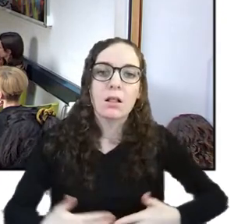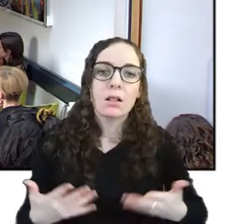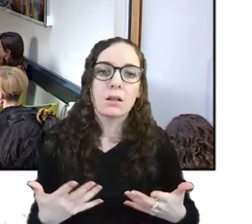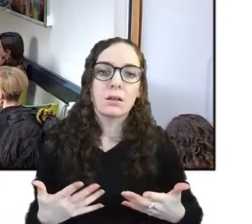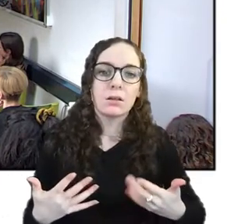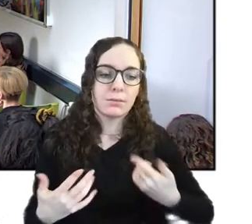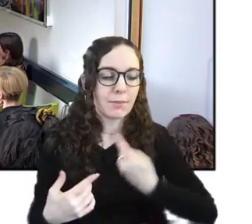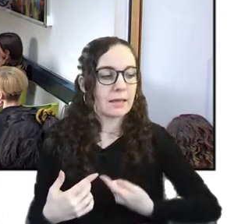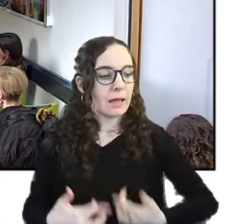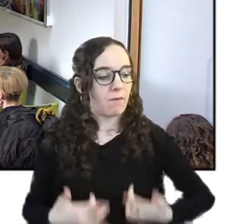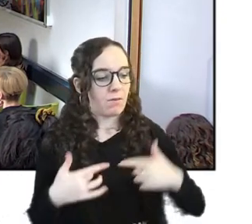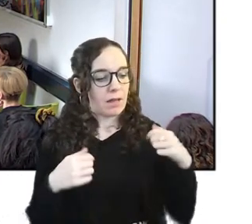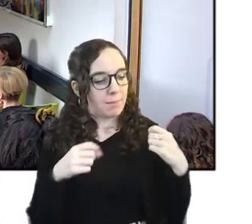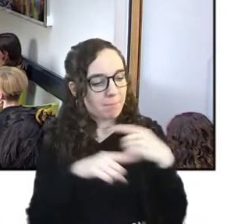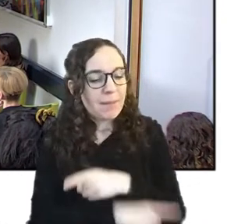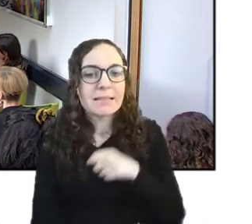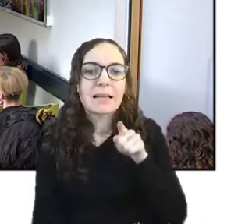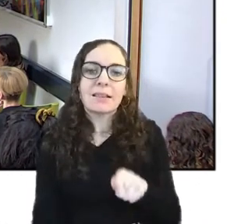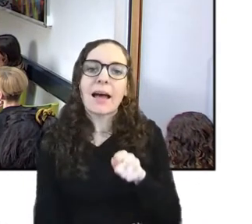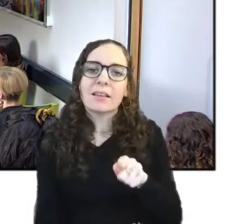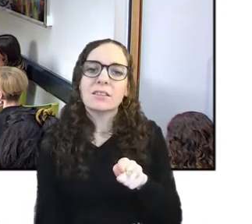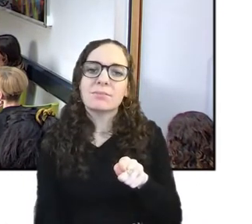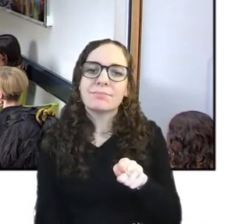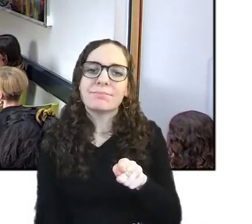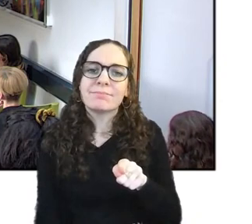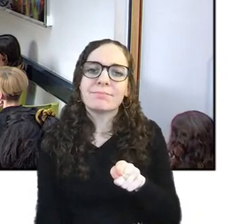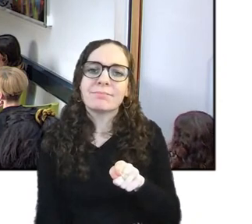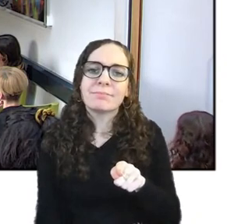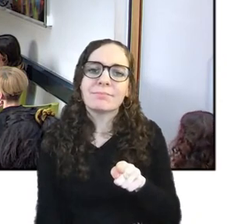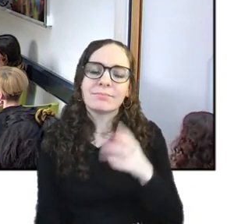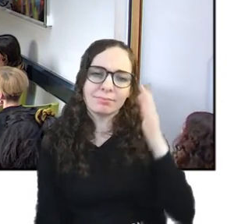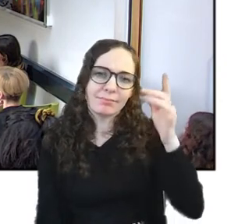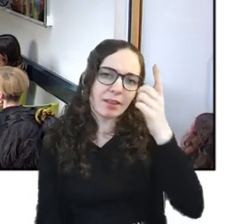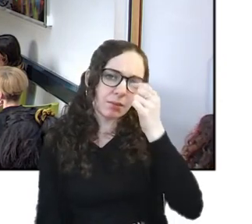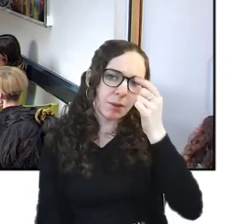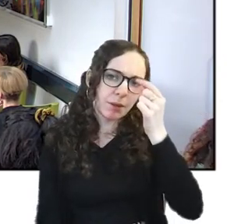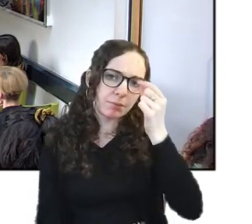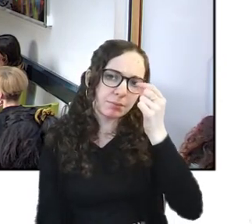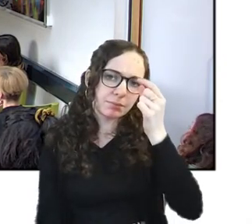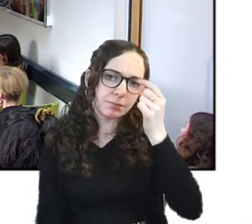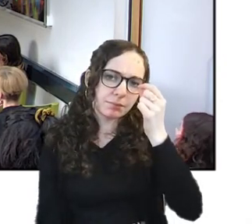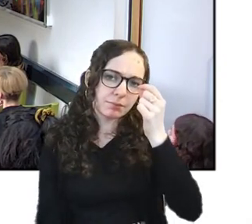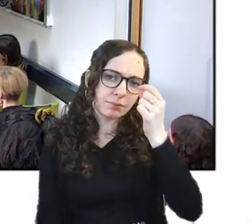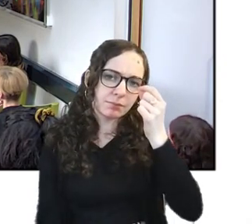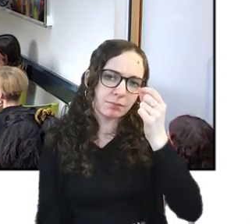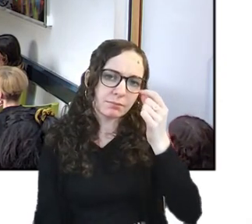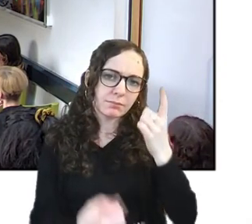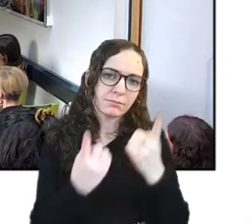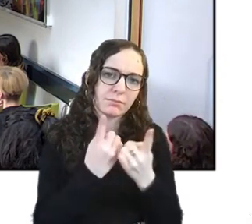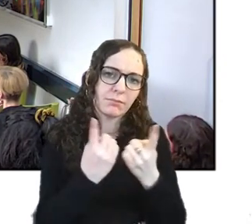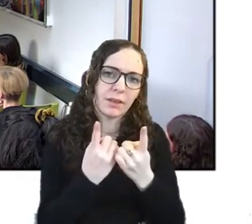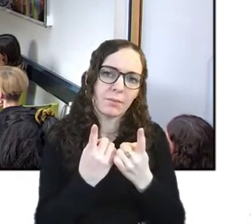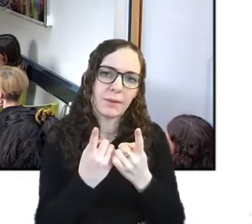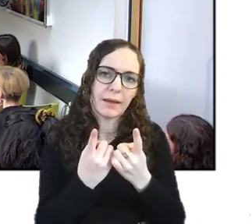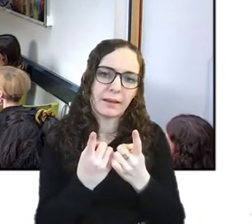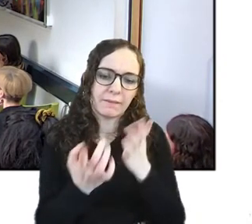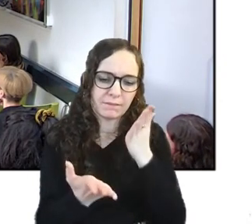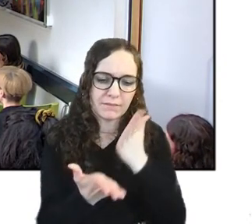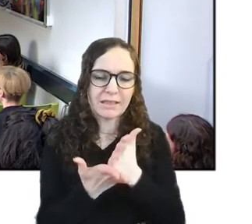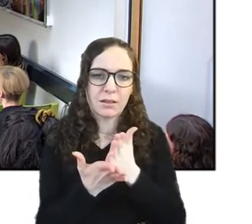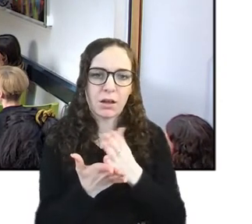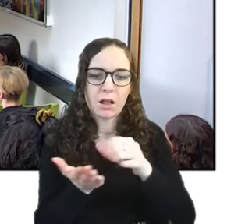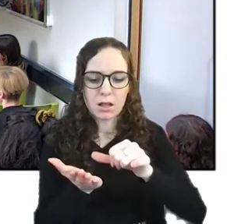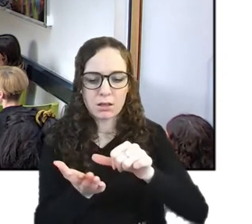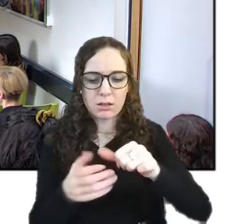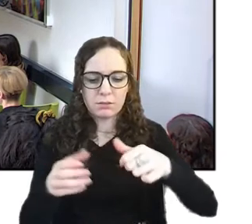personally so i was thinking maybe i could have like clip on physical scroll things i think i'm looking